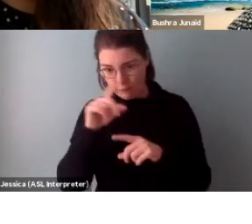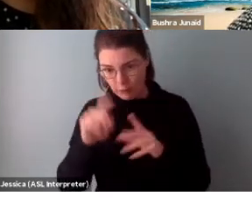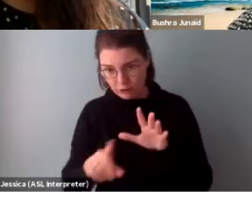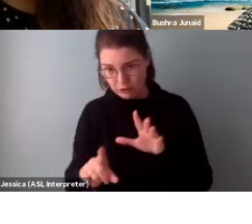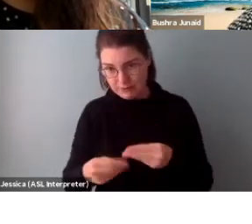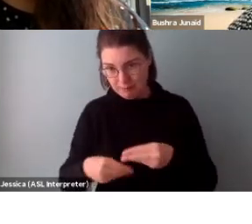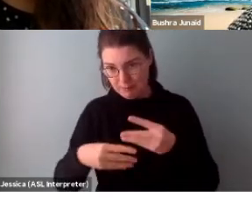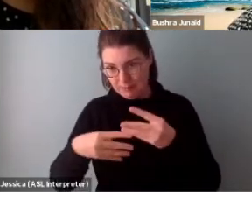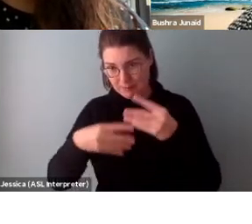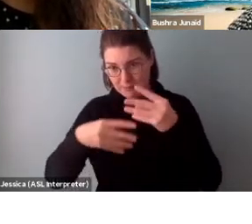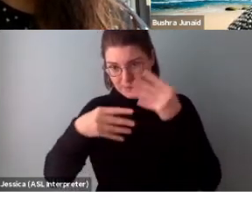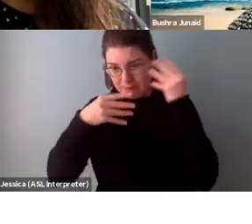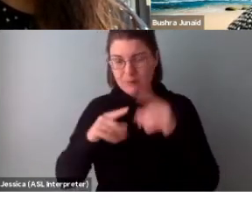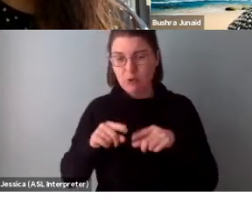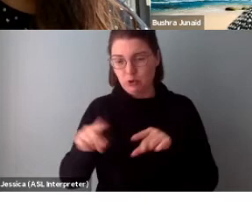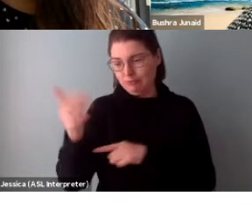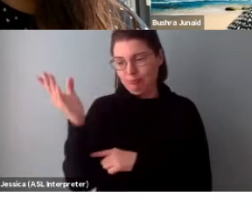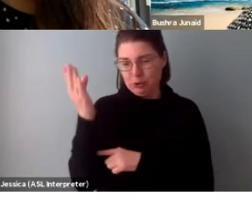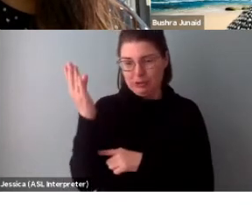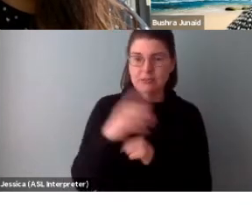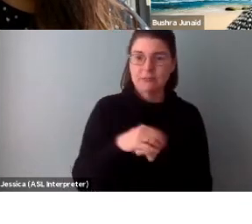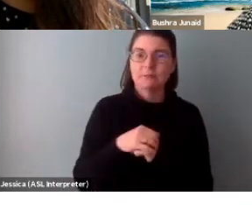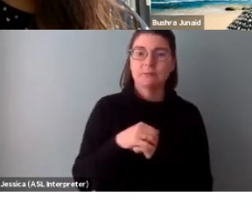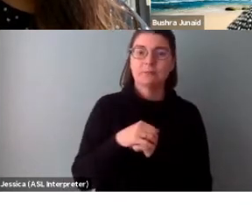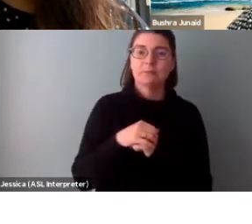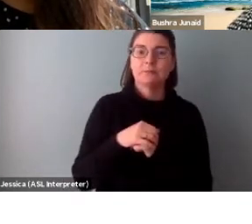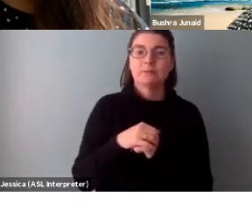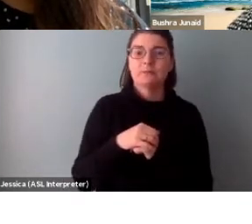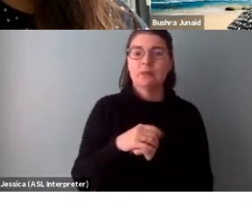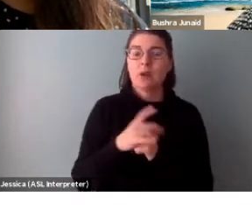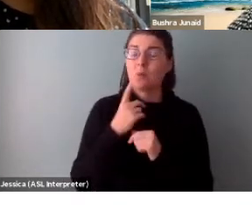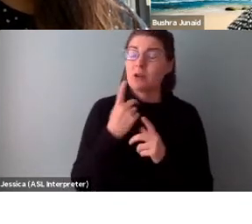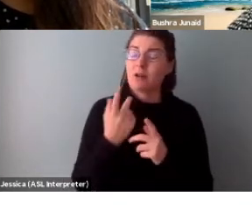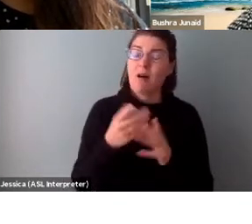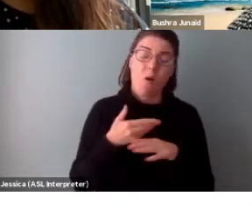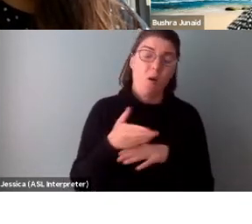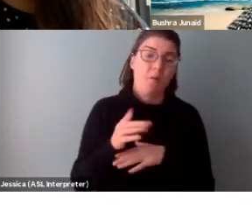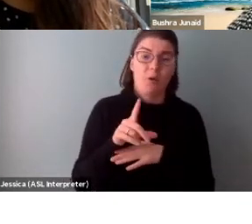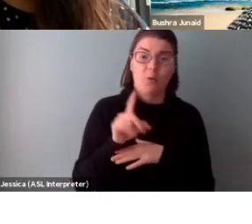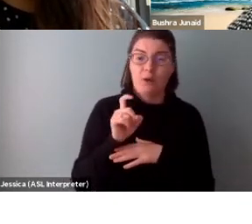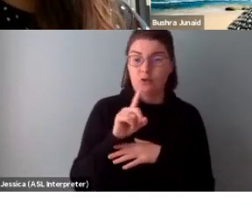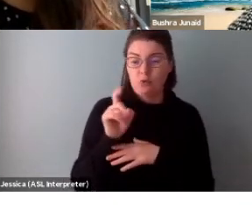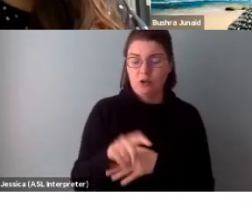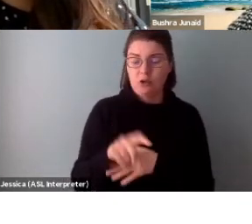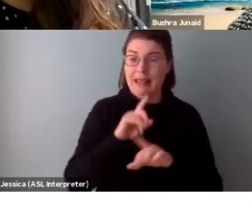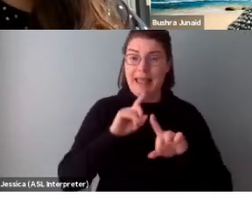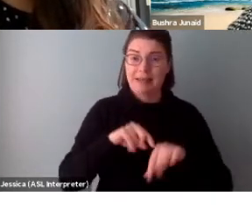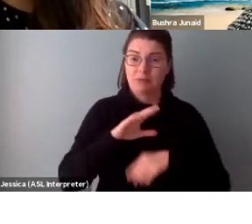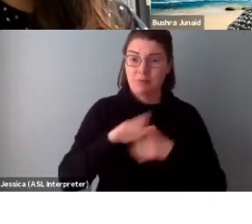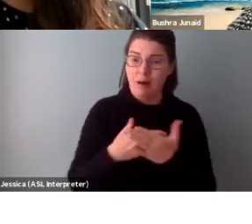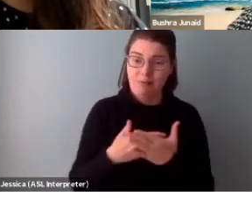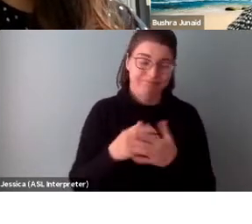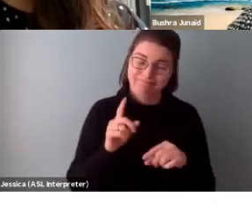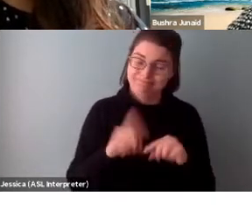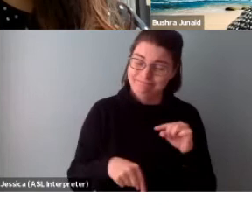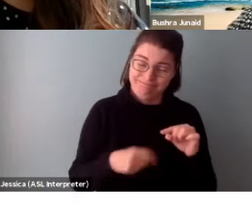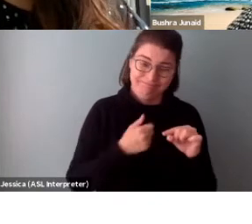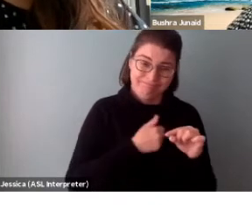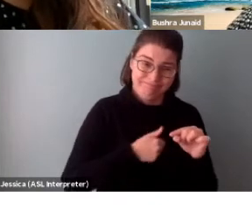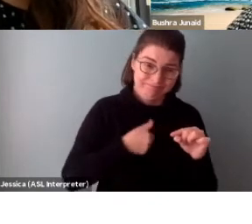popping up during the presentation. We actually received hundreds of questions so we will not be able to get to all of them today.